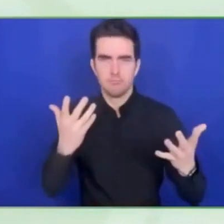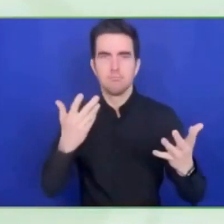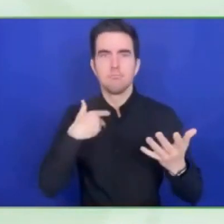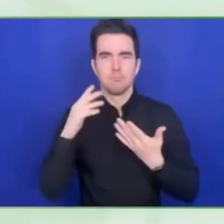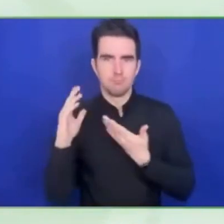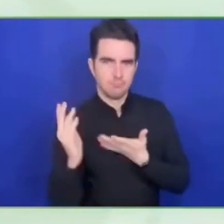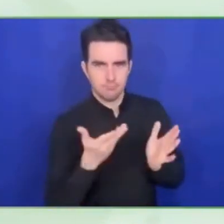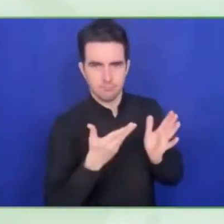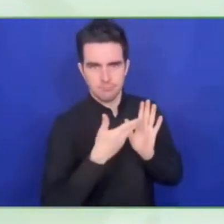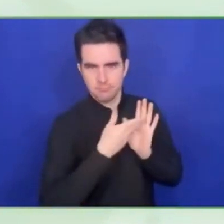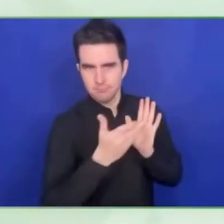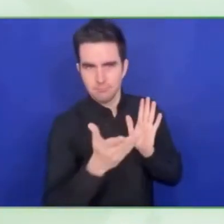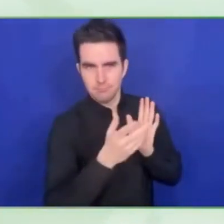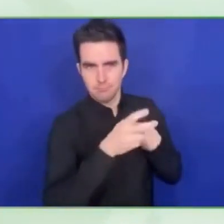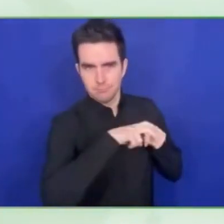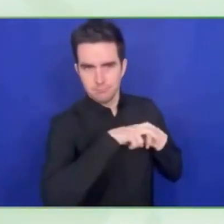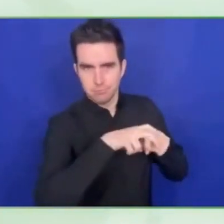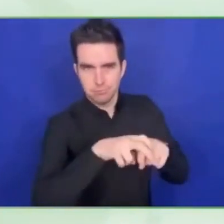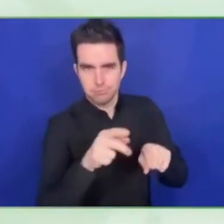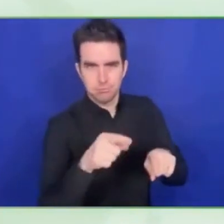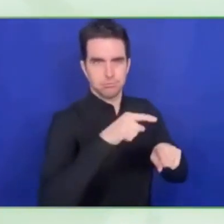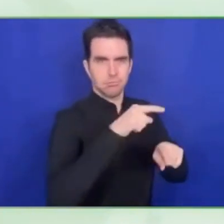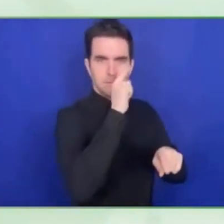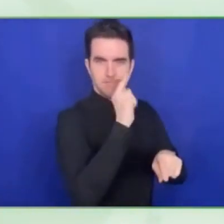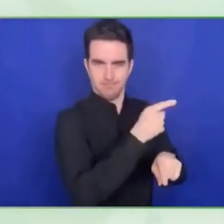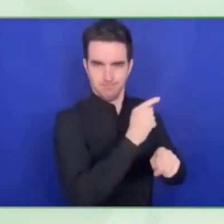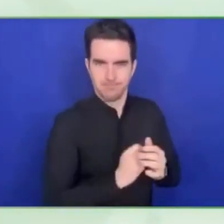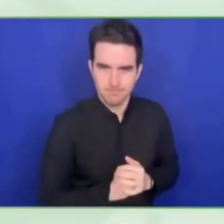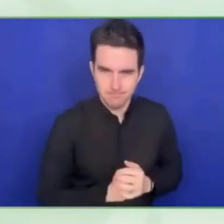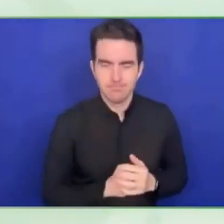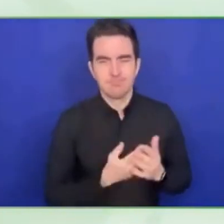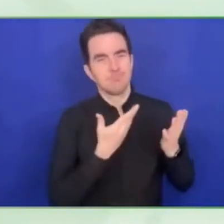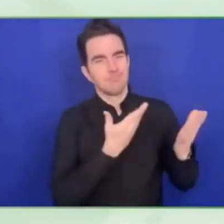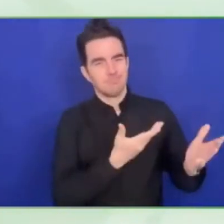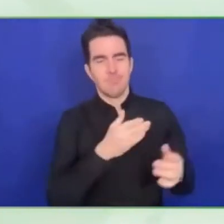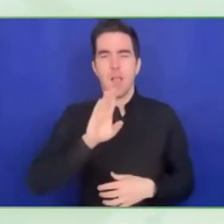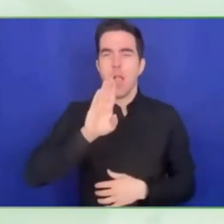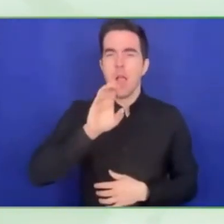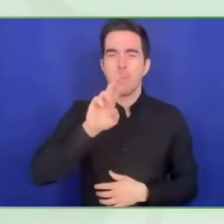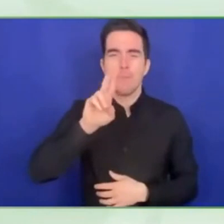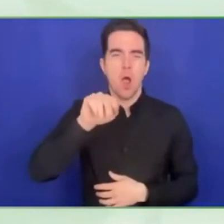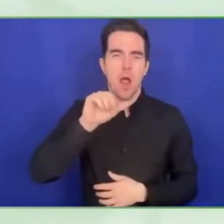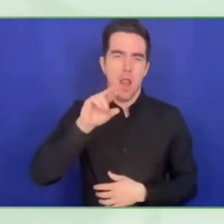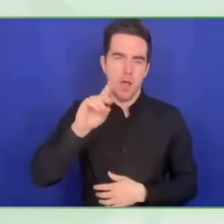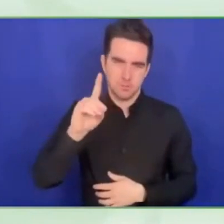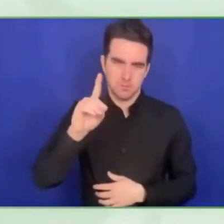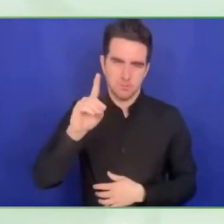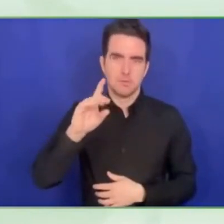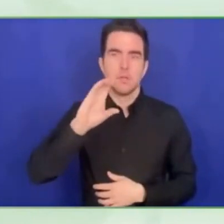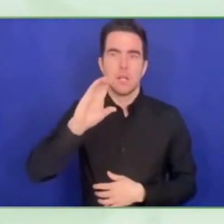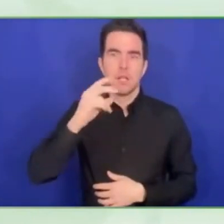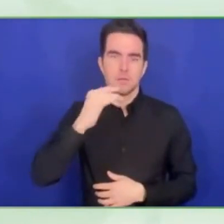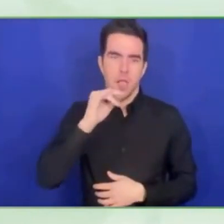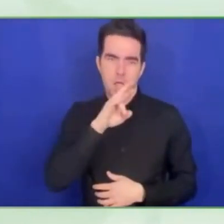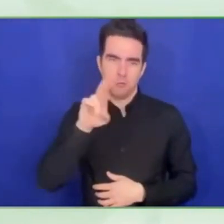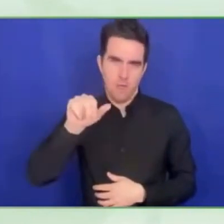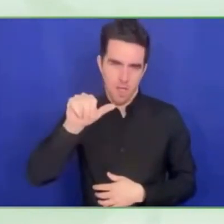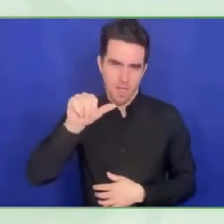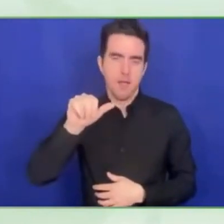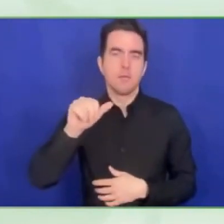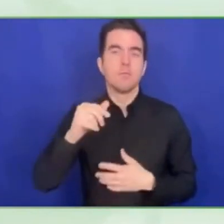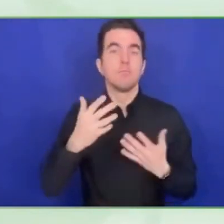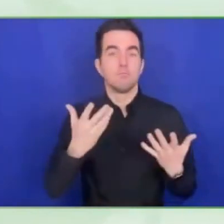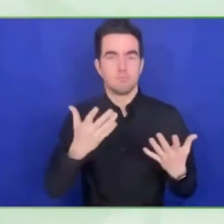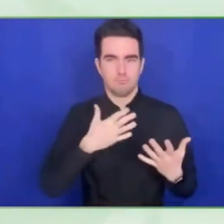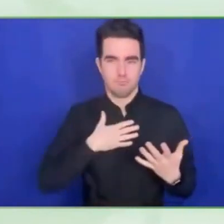We are doing it now, right? No more talking, no more dreaming, we're doing it now. So I think that's that sense of urgency and